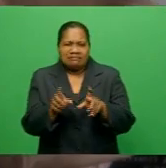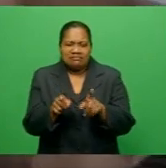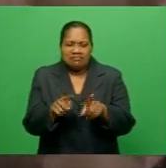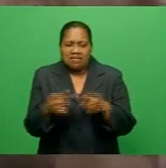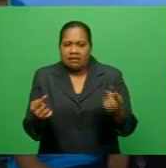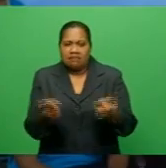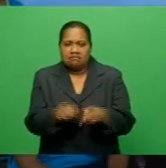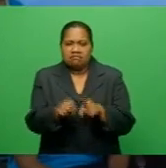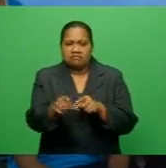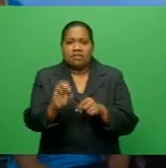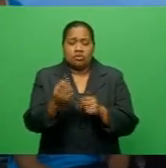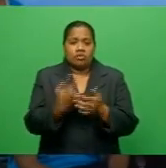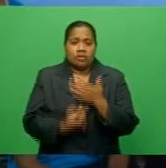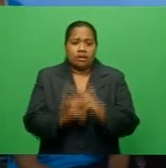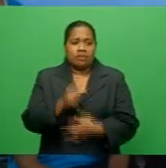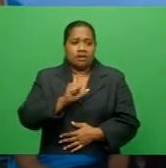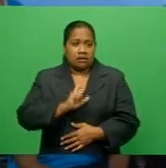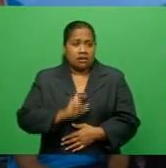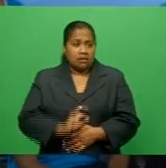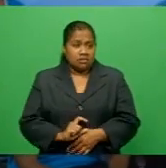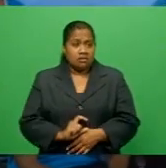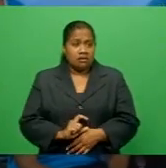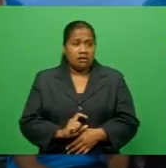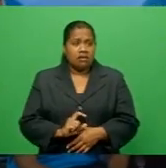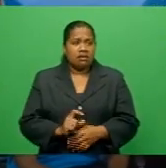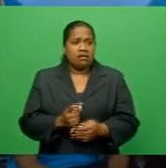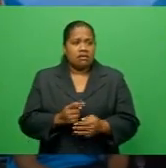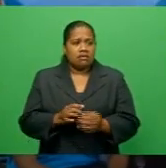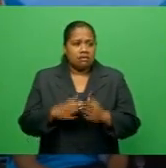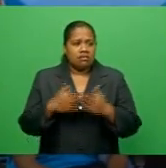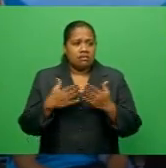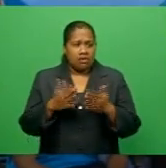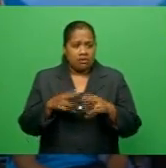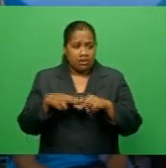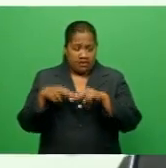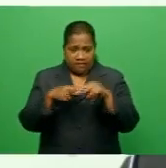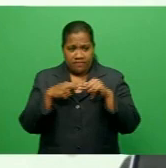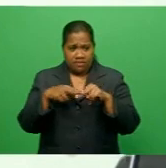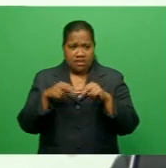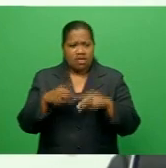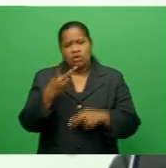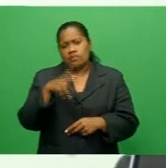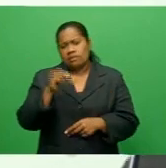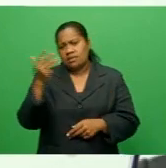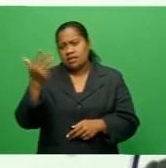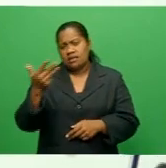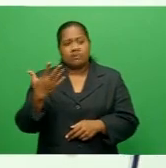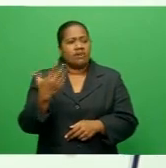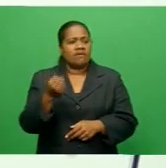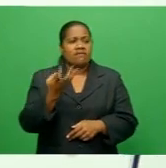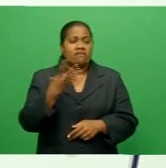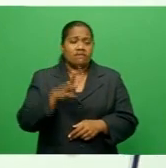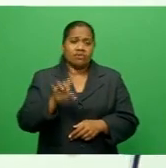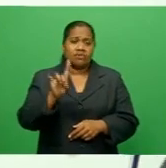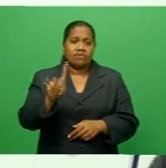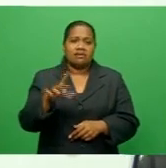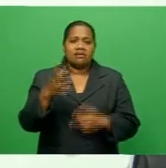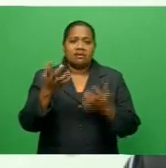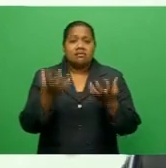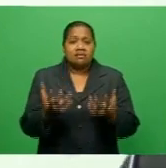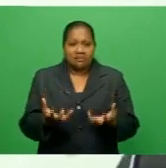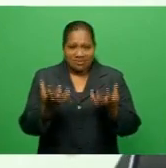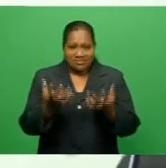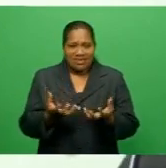deaths have overtaken breast cancer deaths. In Fiji, coming back home, 2019, we had 41 cases of prostate cancer